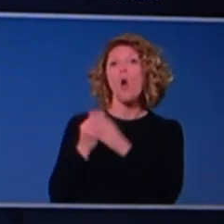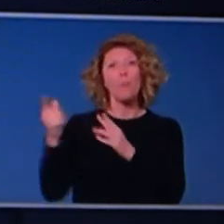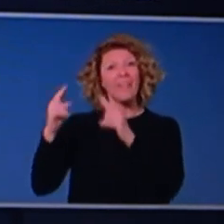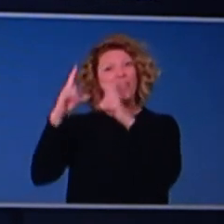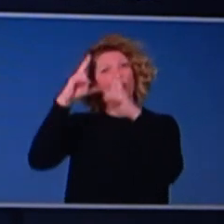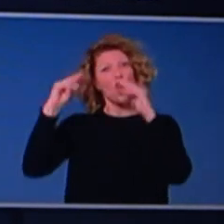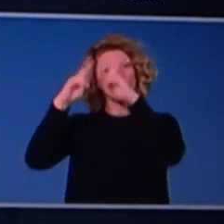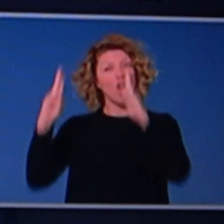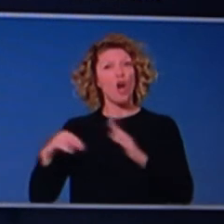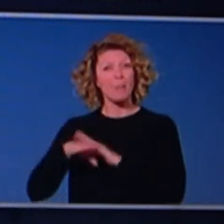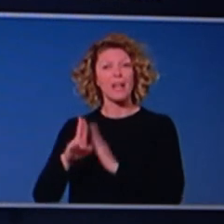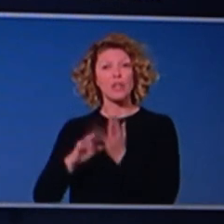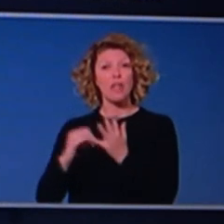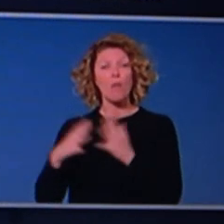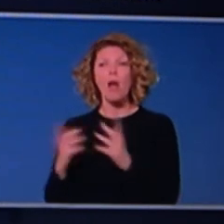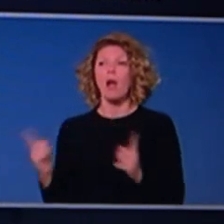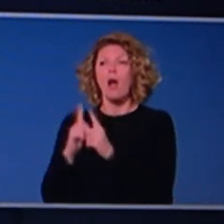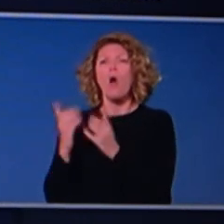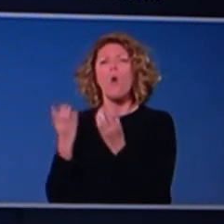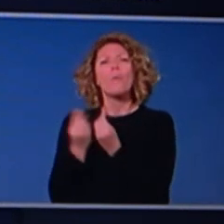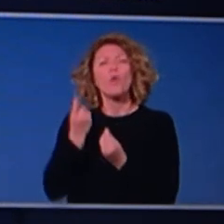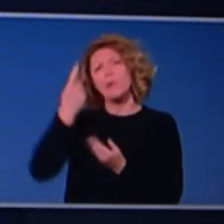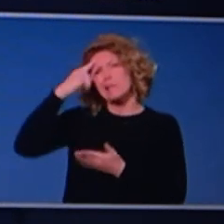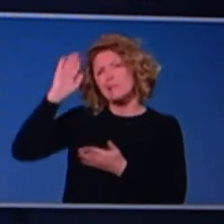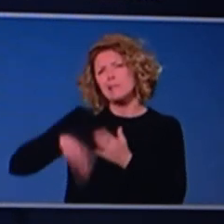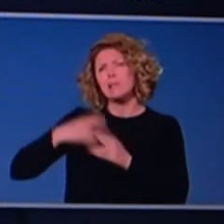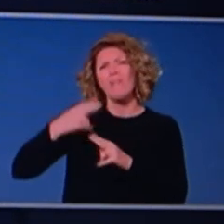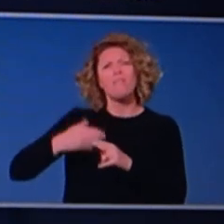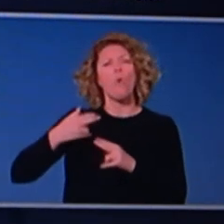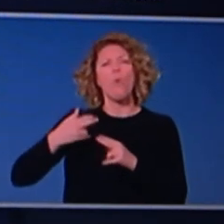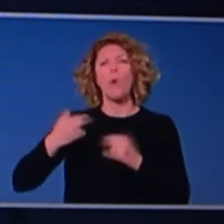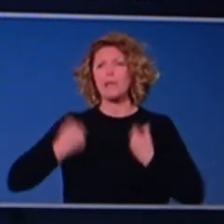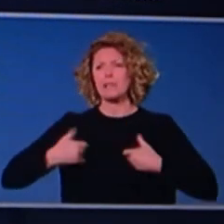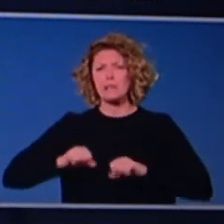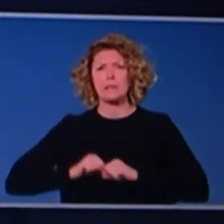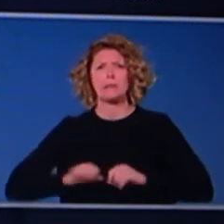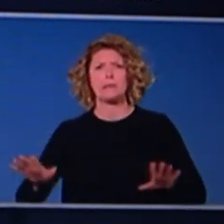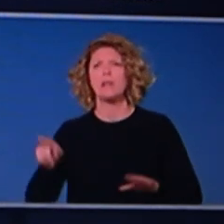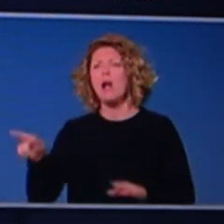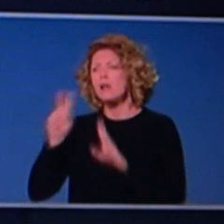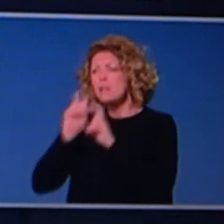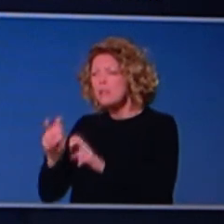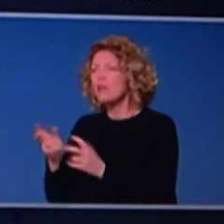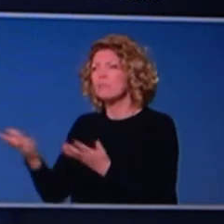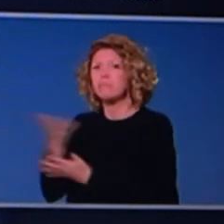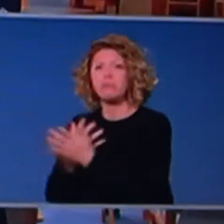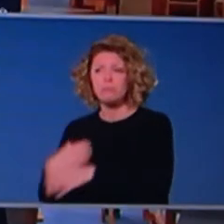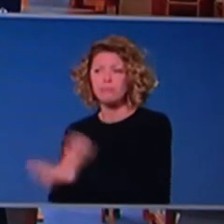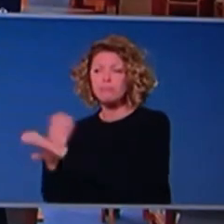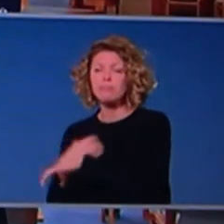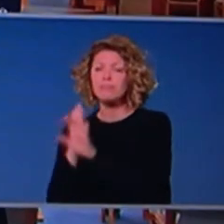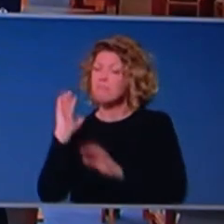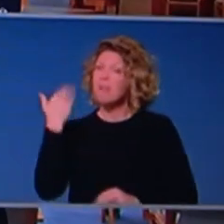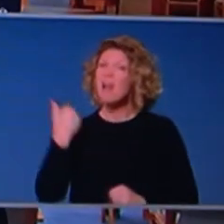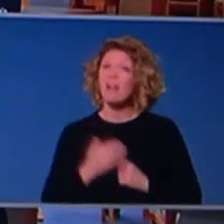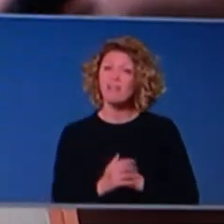some of the, the, uh, infectious disease health professionals that are assisting, uh, with the management of the outbreak within the facility. Thank you, Sam. Um, one